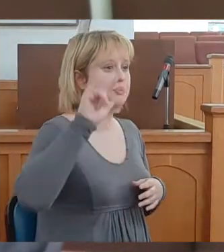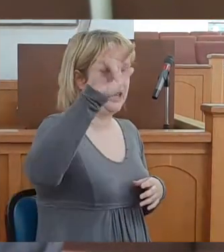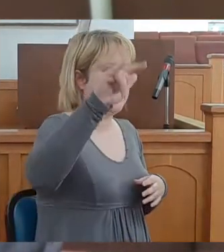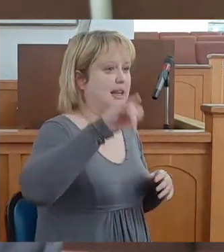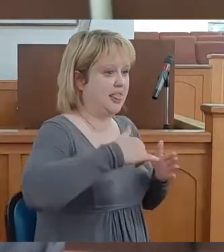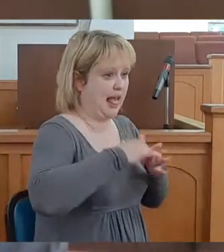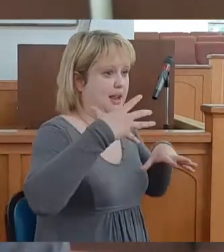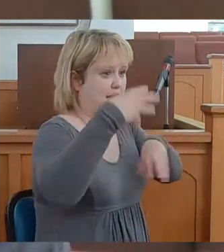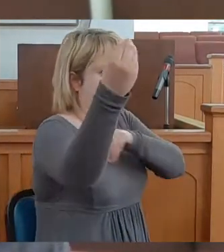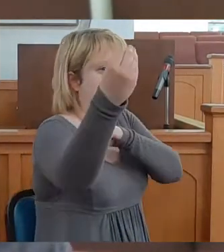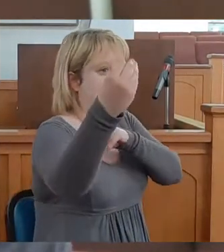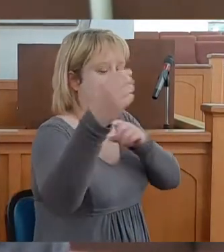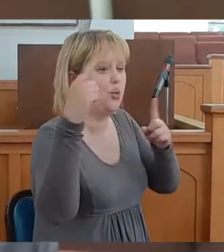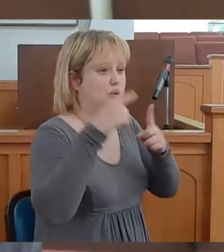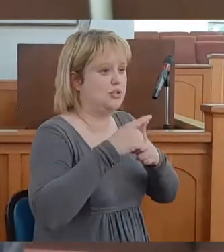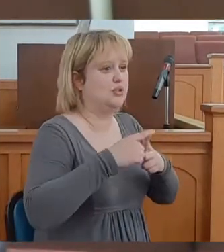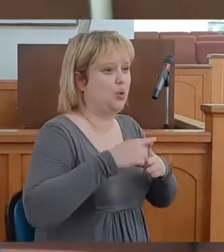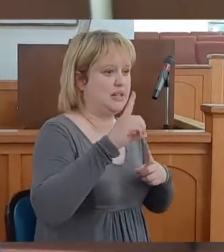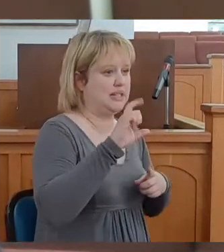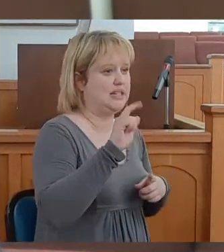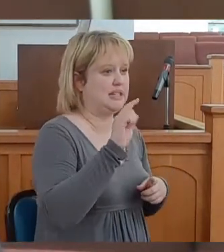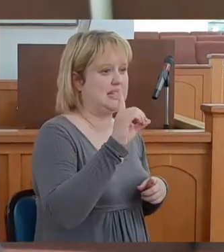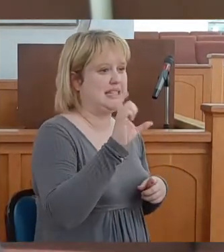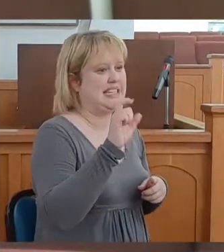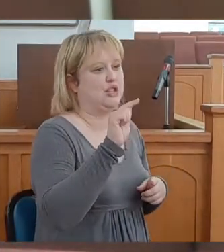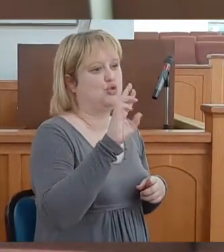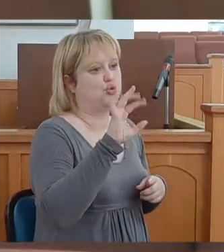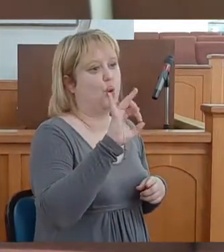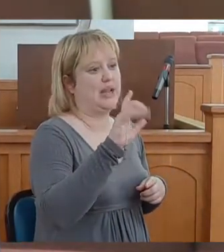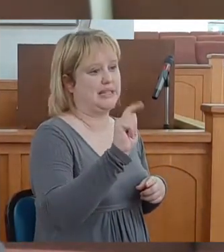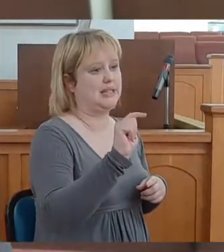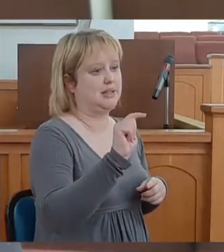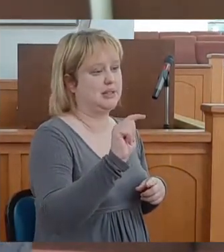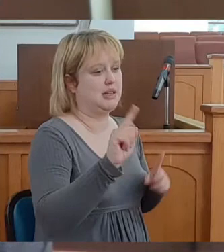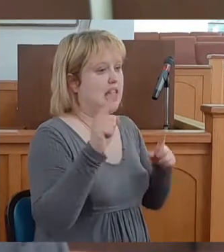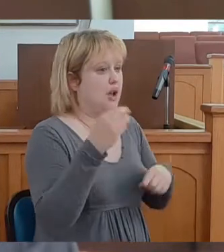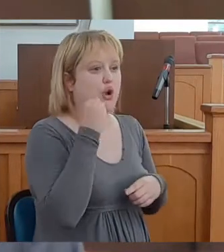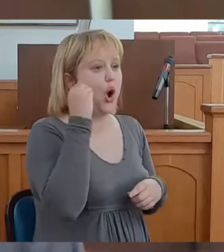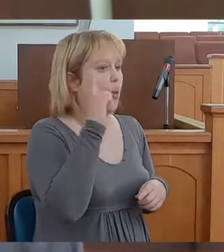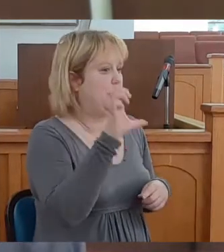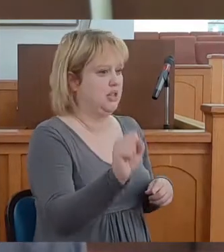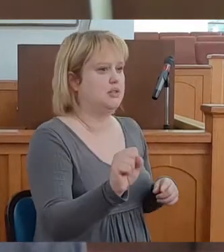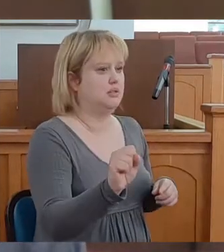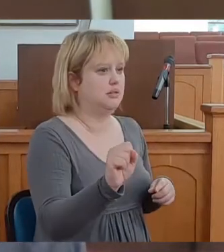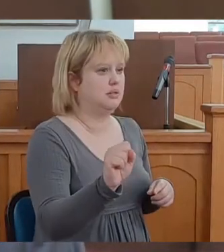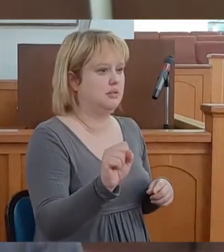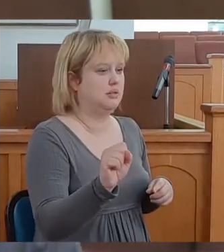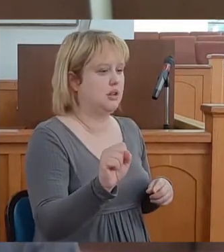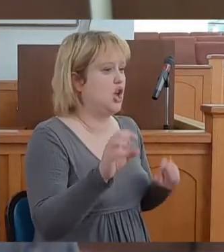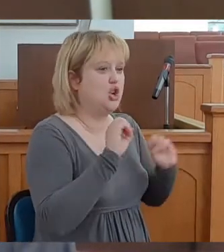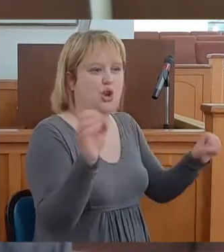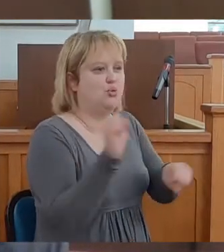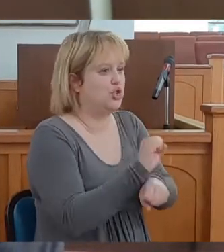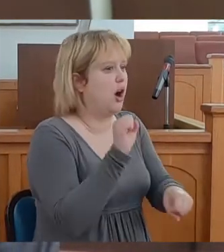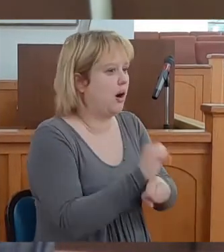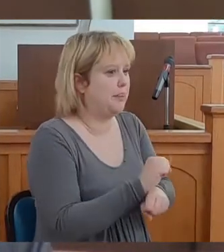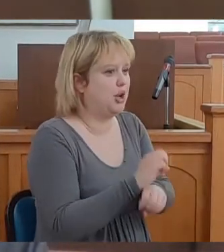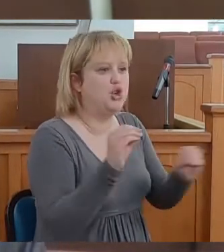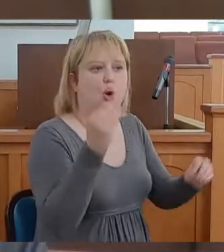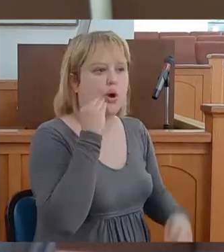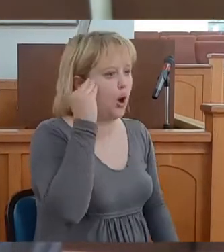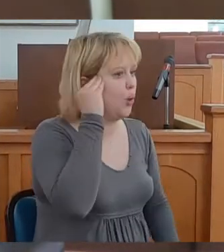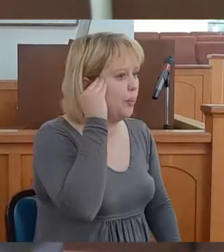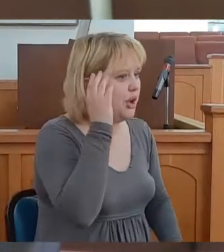that was leaving, I was going to Detroit. I ended up in a homeless shelter. No job, no